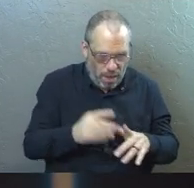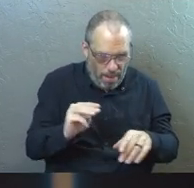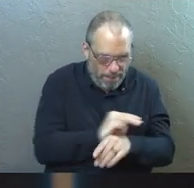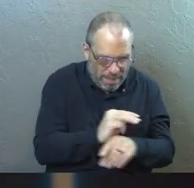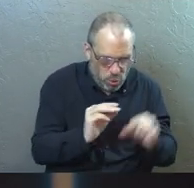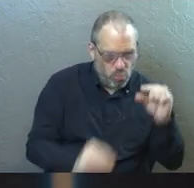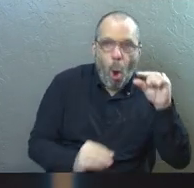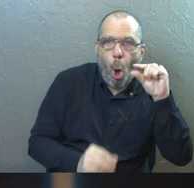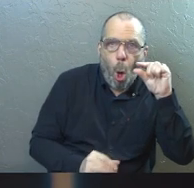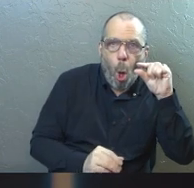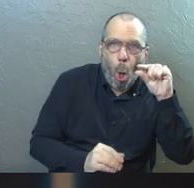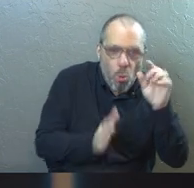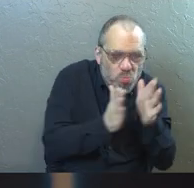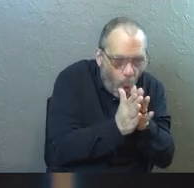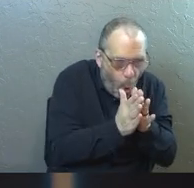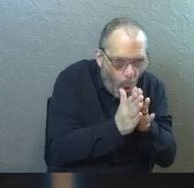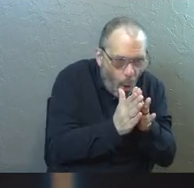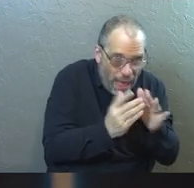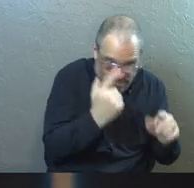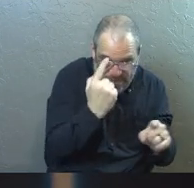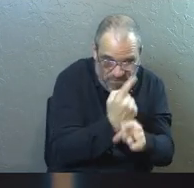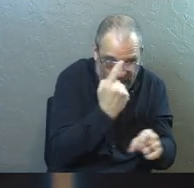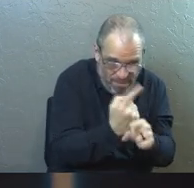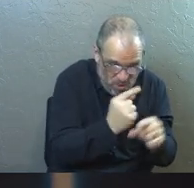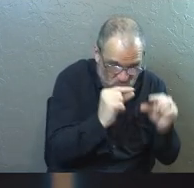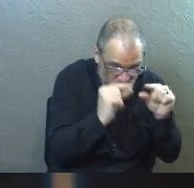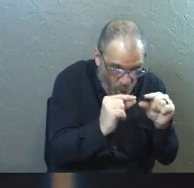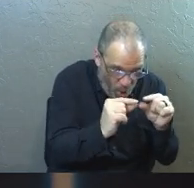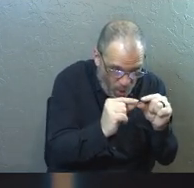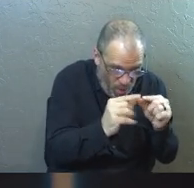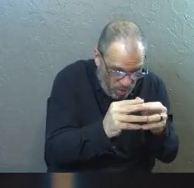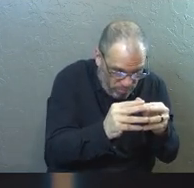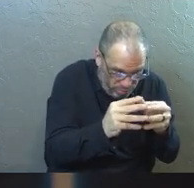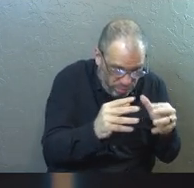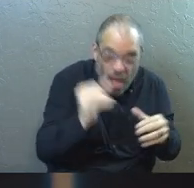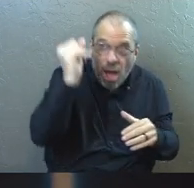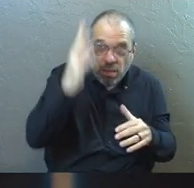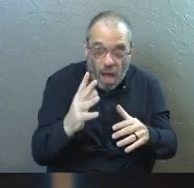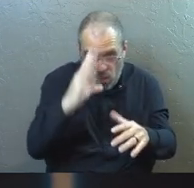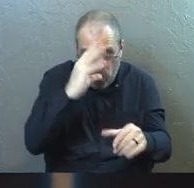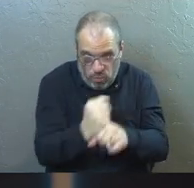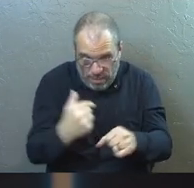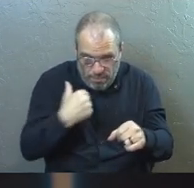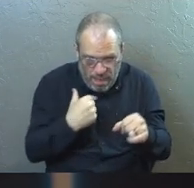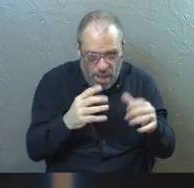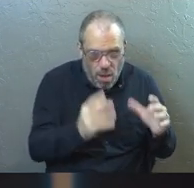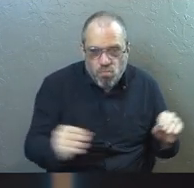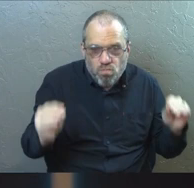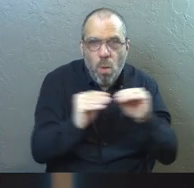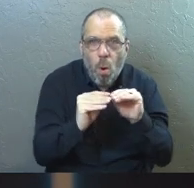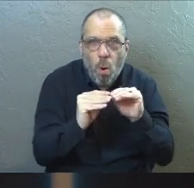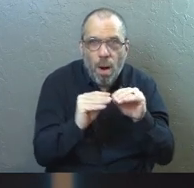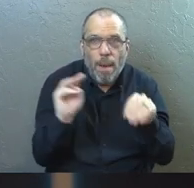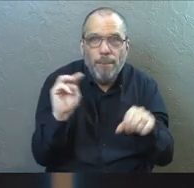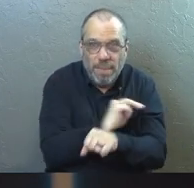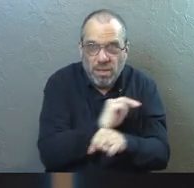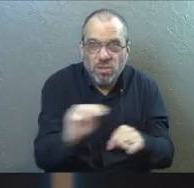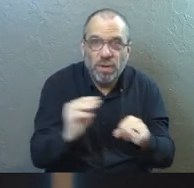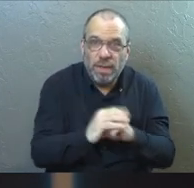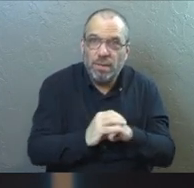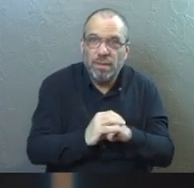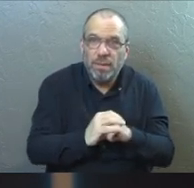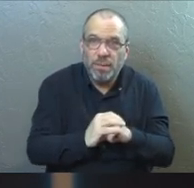ministry small. And when we're faithful in small ministry, God will trust us with more ministry.